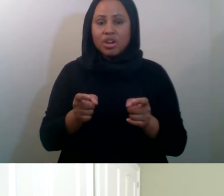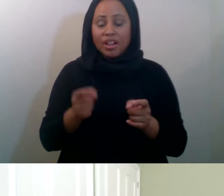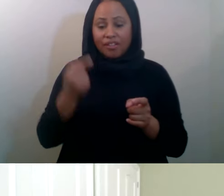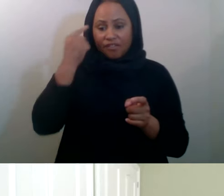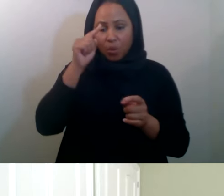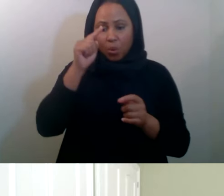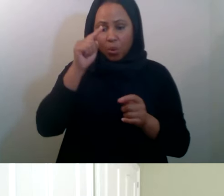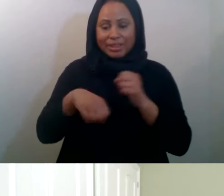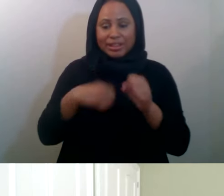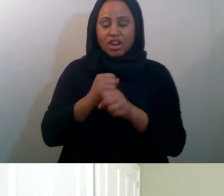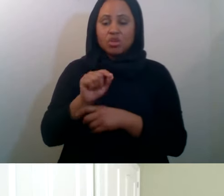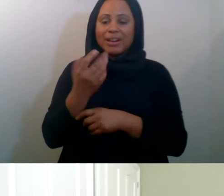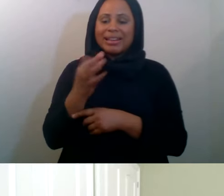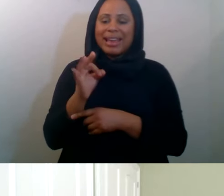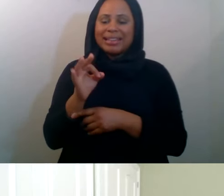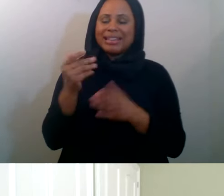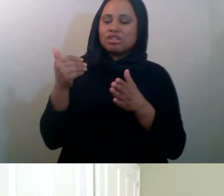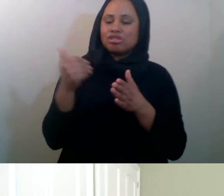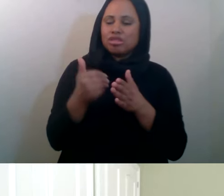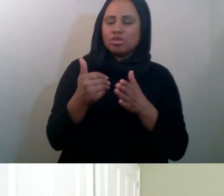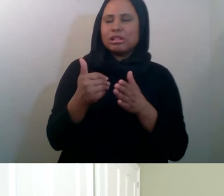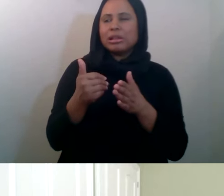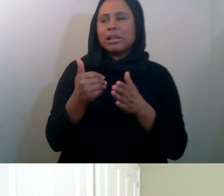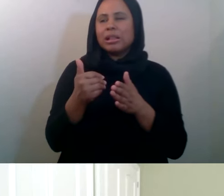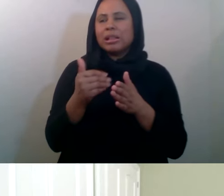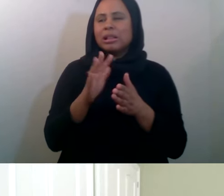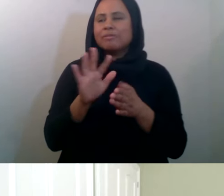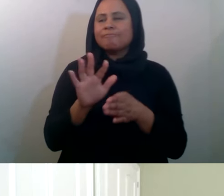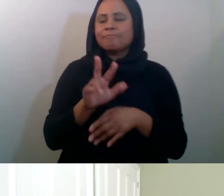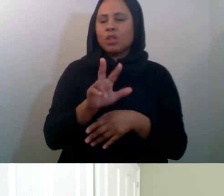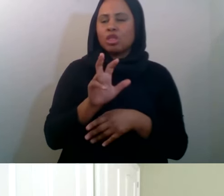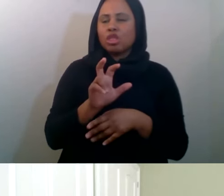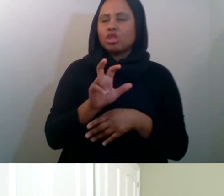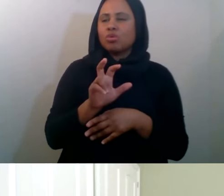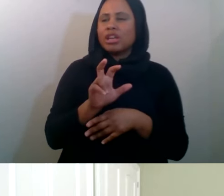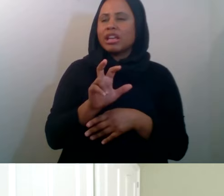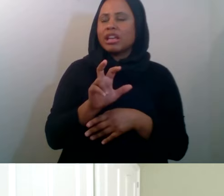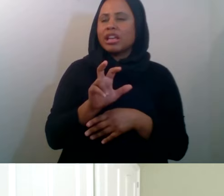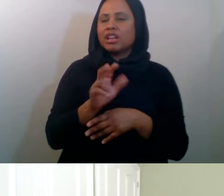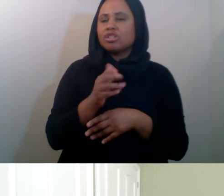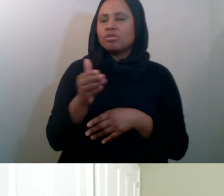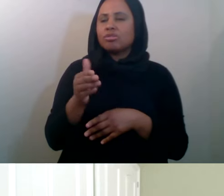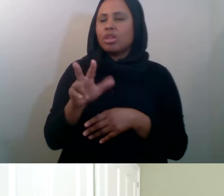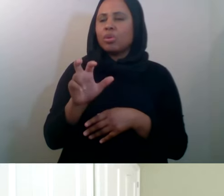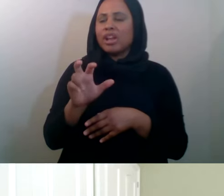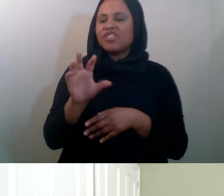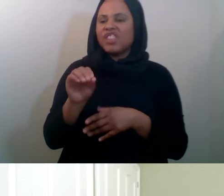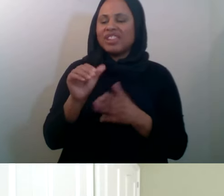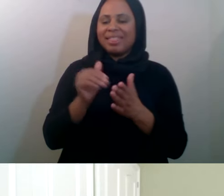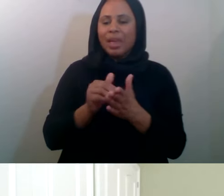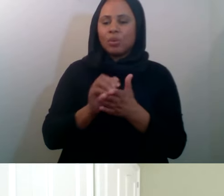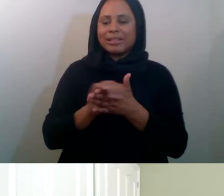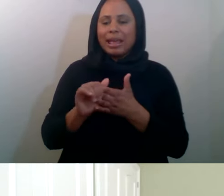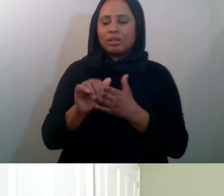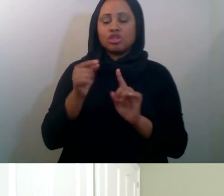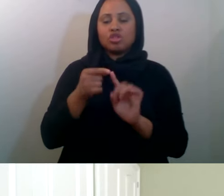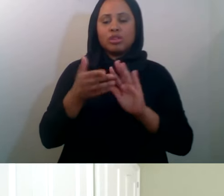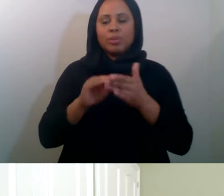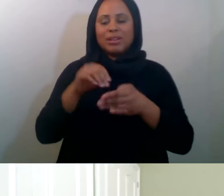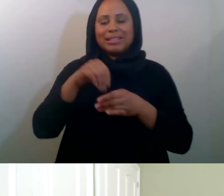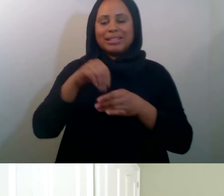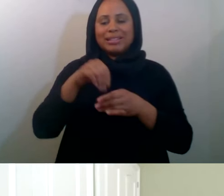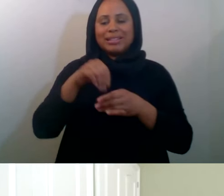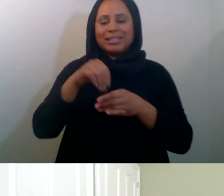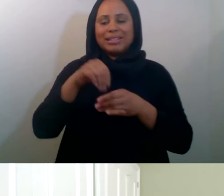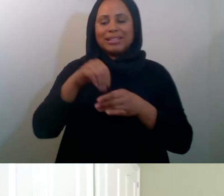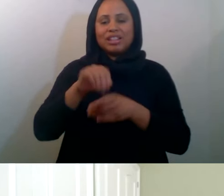um, close to, I think it was a three to three hundred fifty thousand dollars just to communities in the Chicagoland area, and